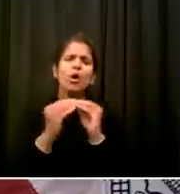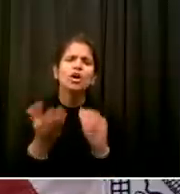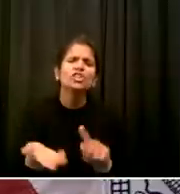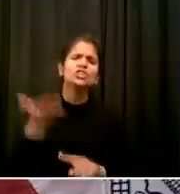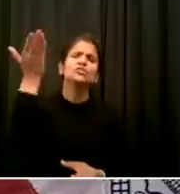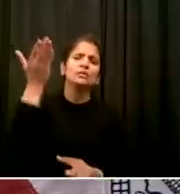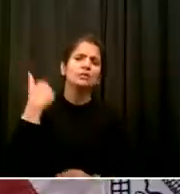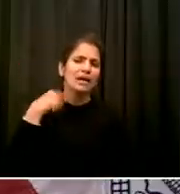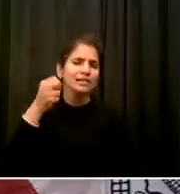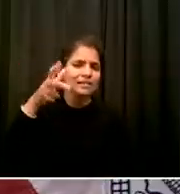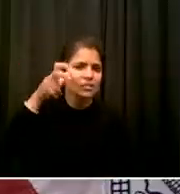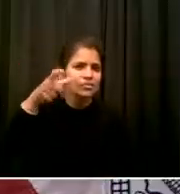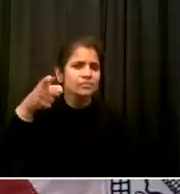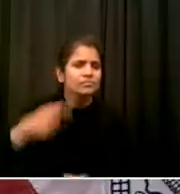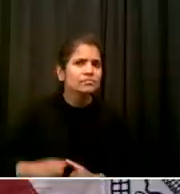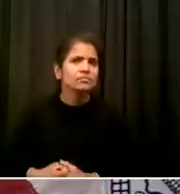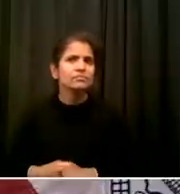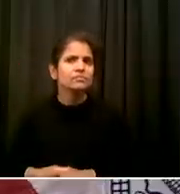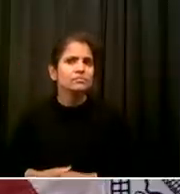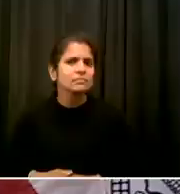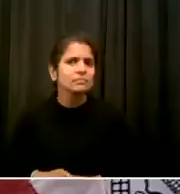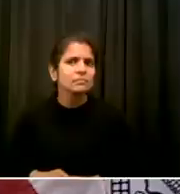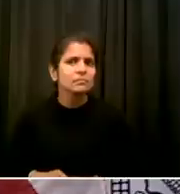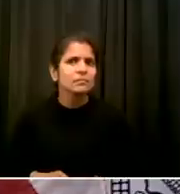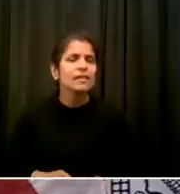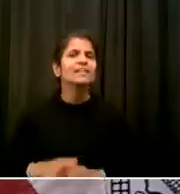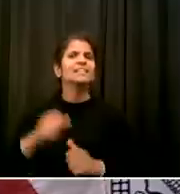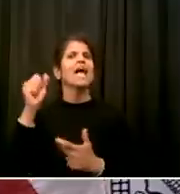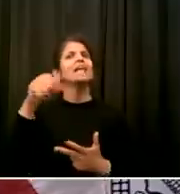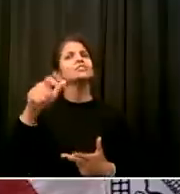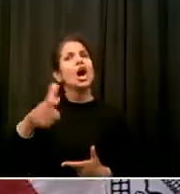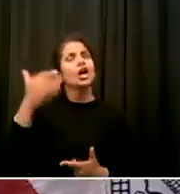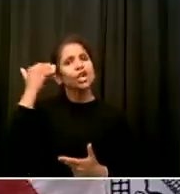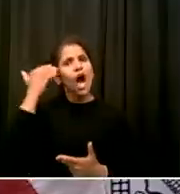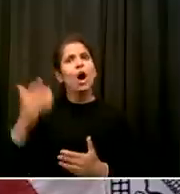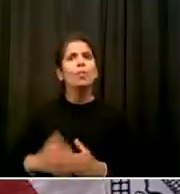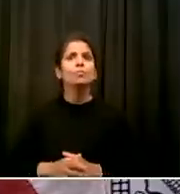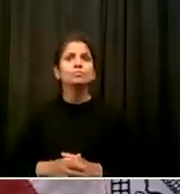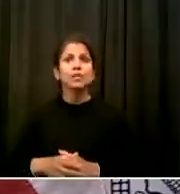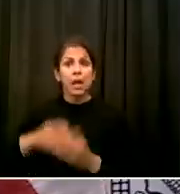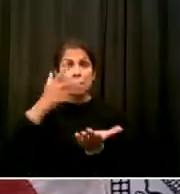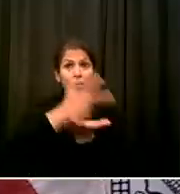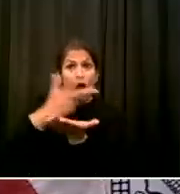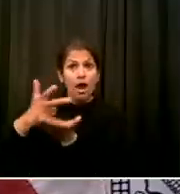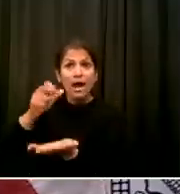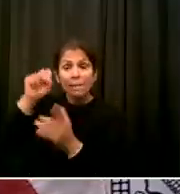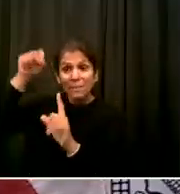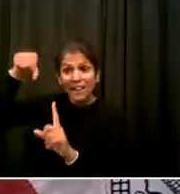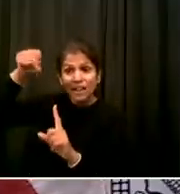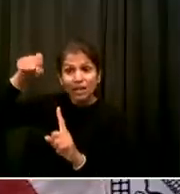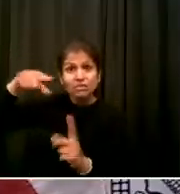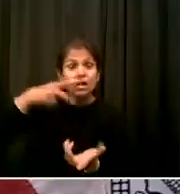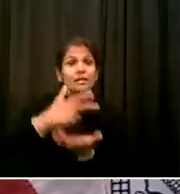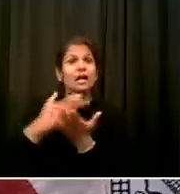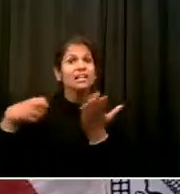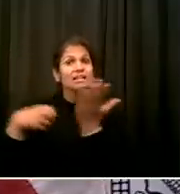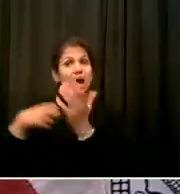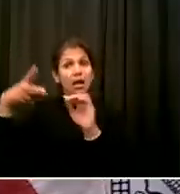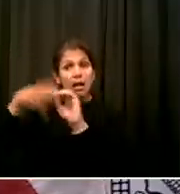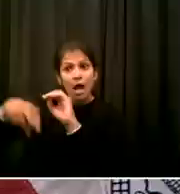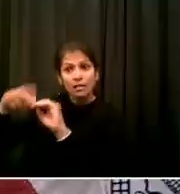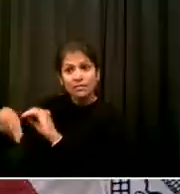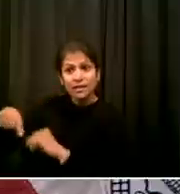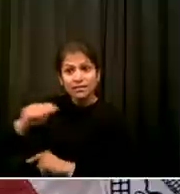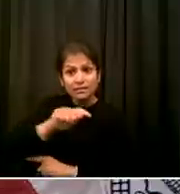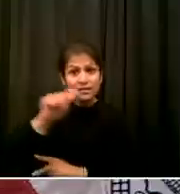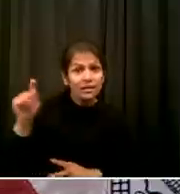enforcement agents And the undercover officers whose sole job is giving moving violations The ones in the cop cars without